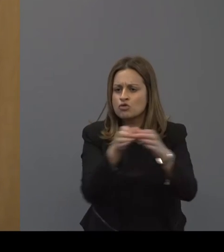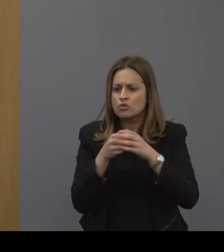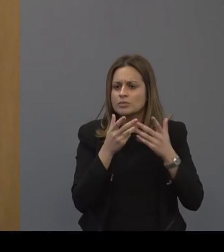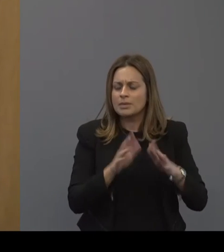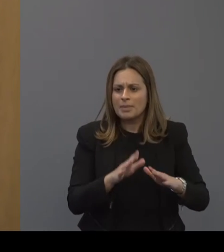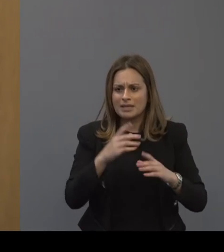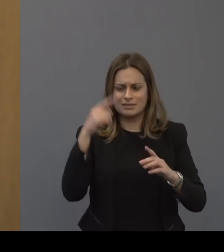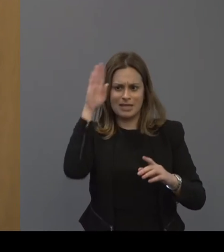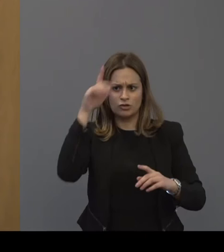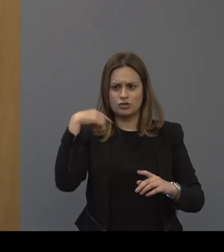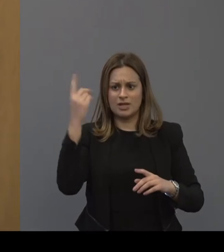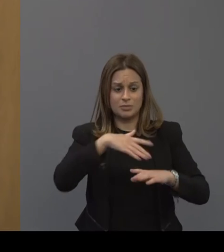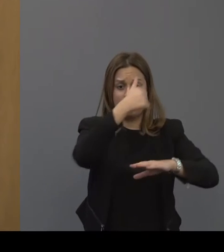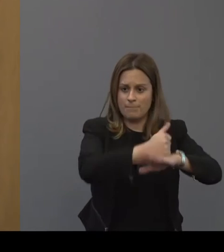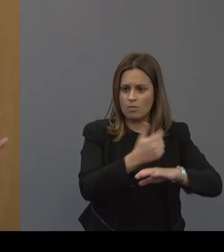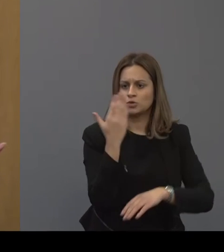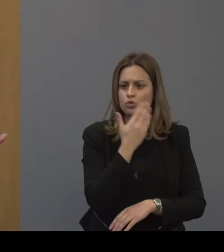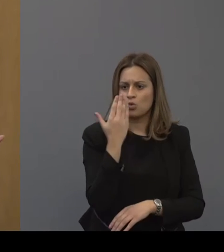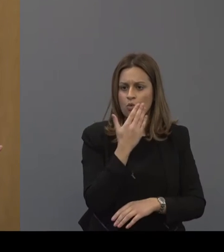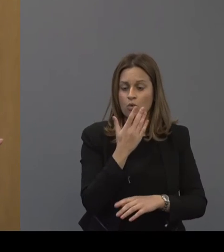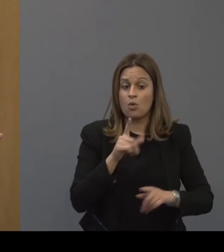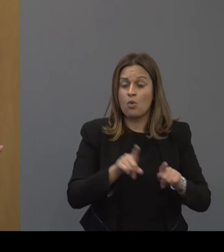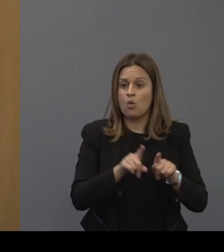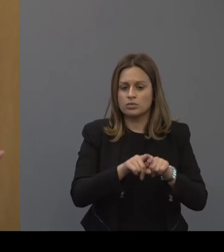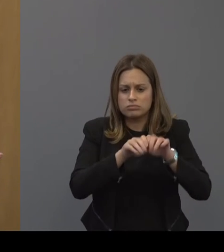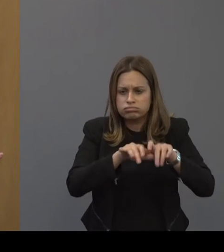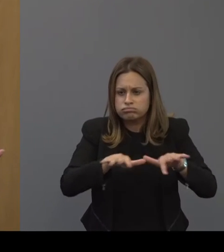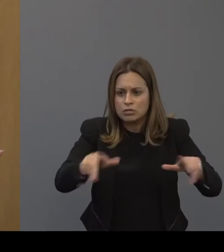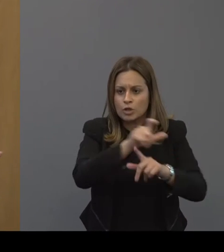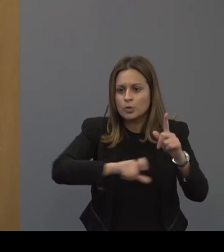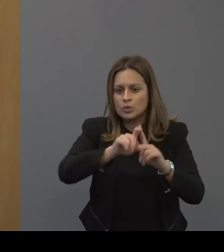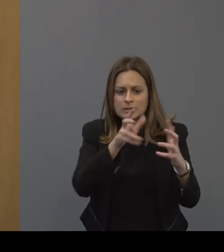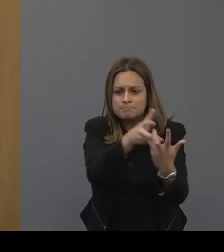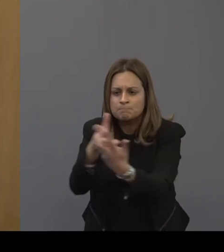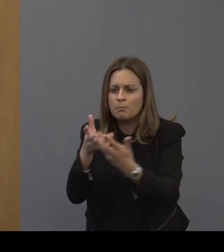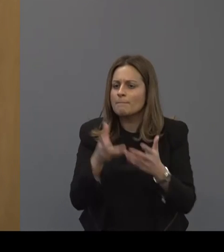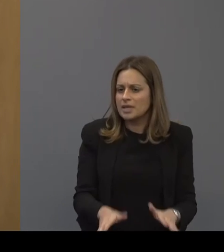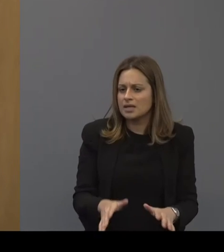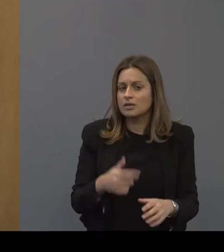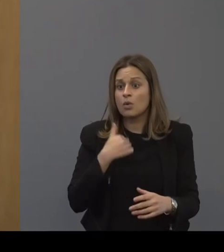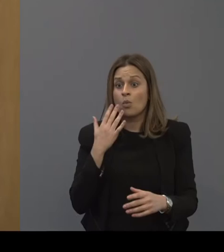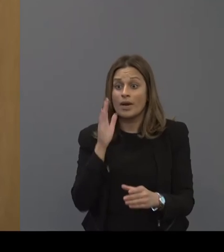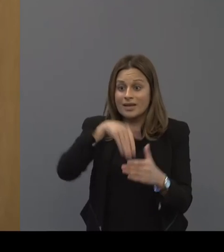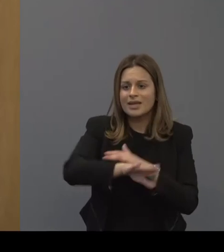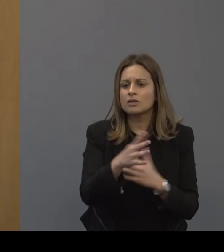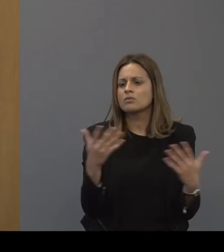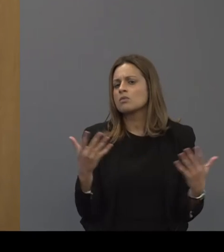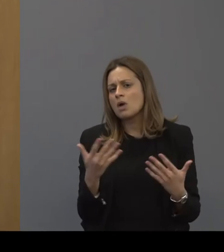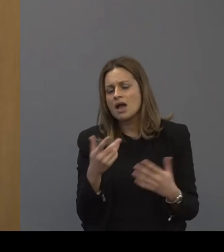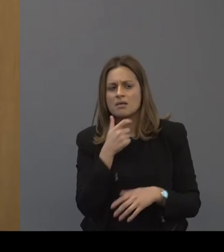we put dangerous decibels in the schools but also built it bigger out into the community so that when you went in to